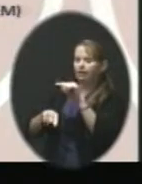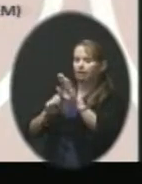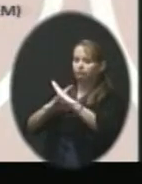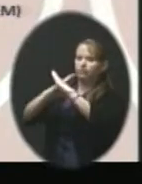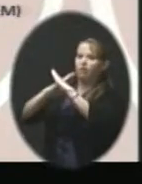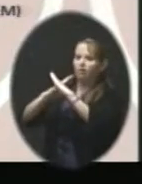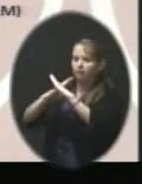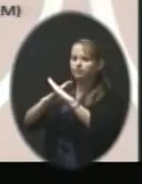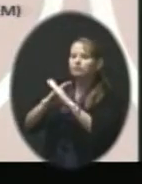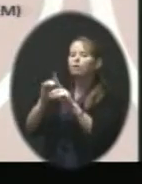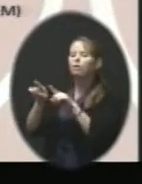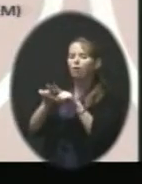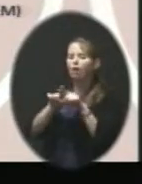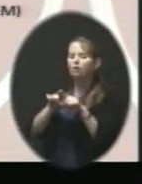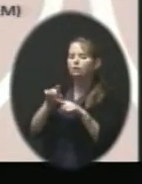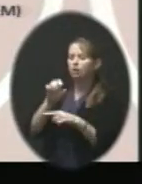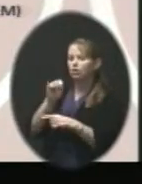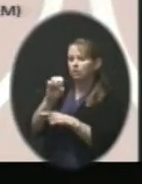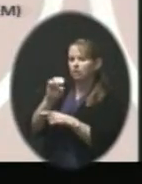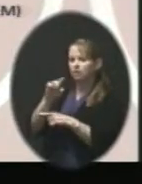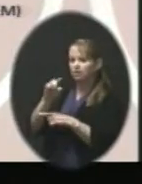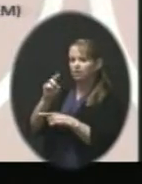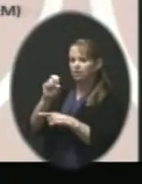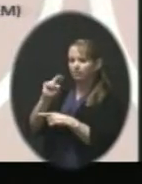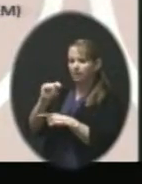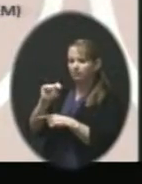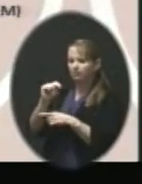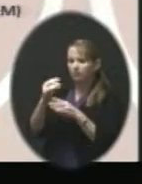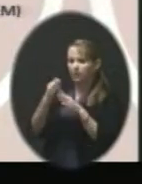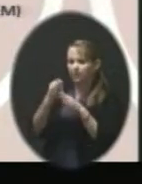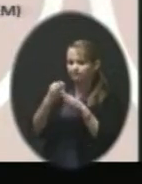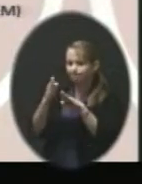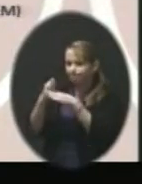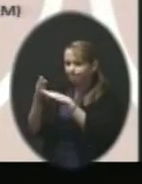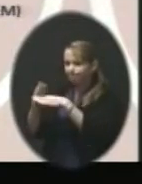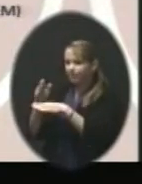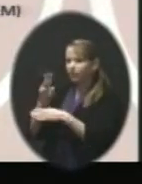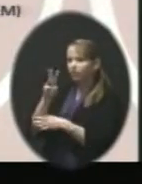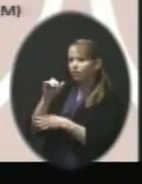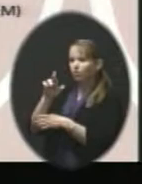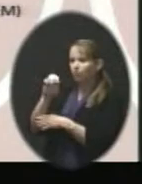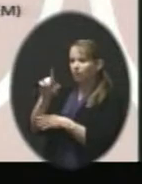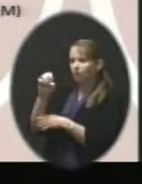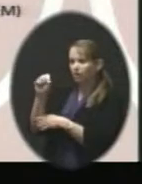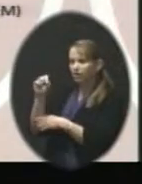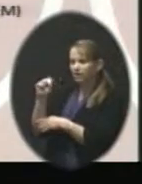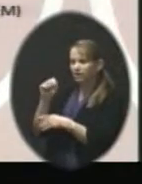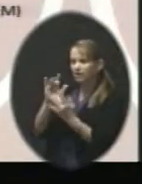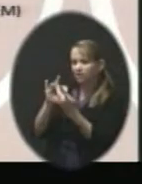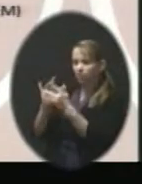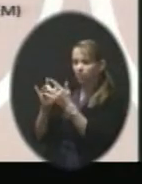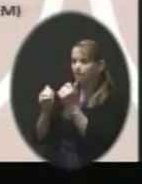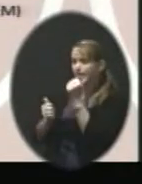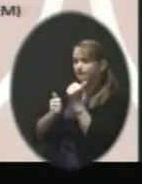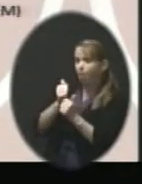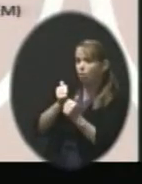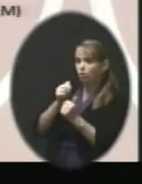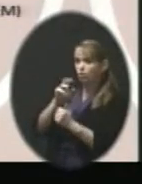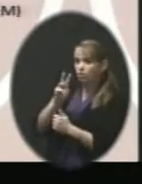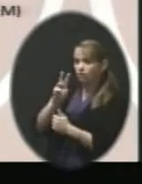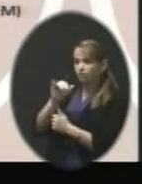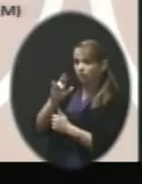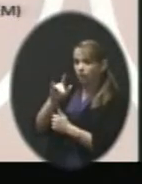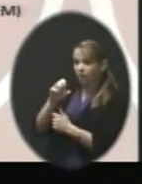We also segment our wireless network so that the majority of our wireless network is running our